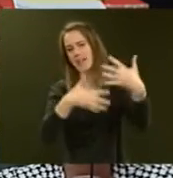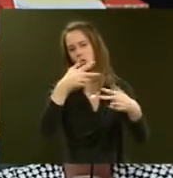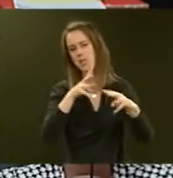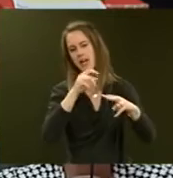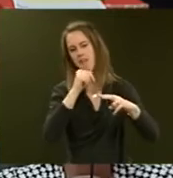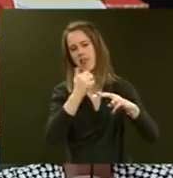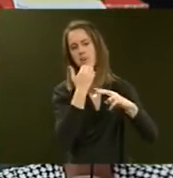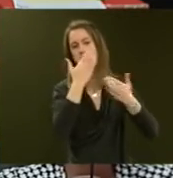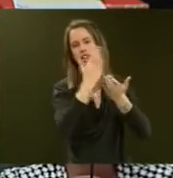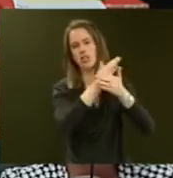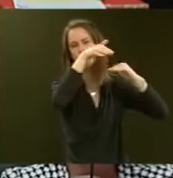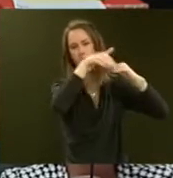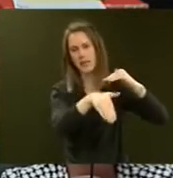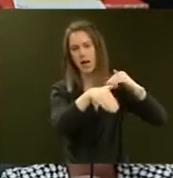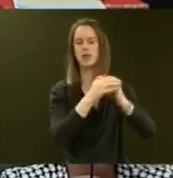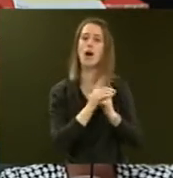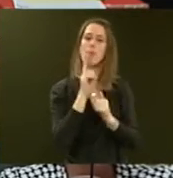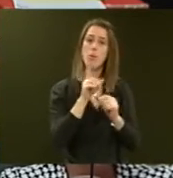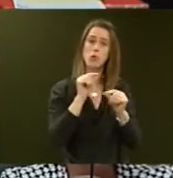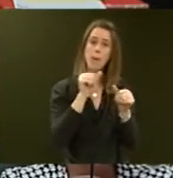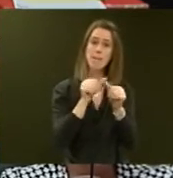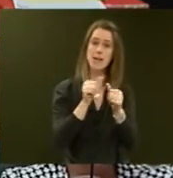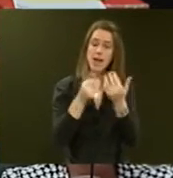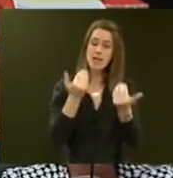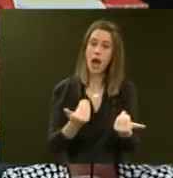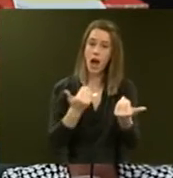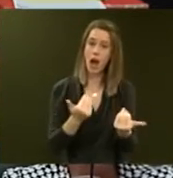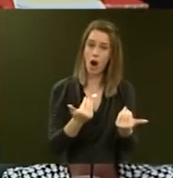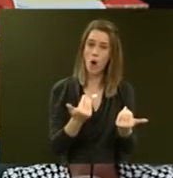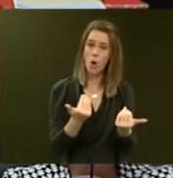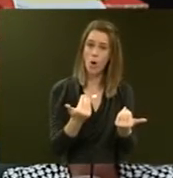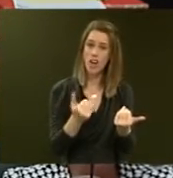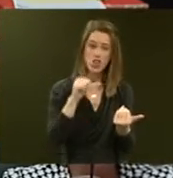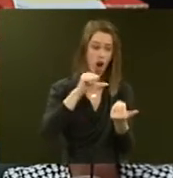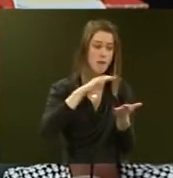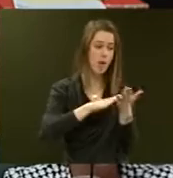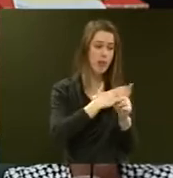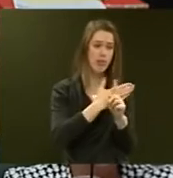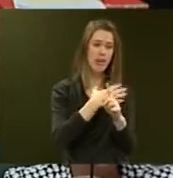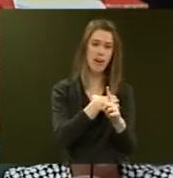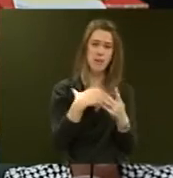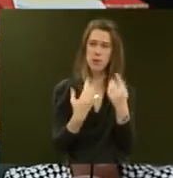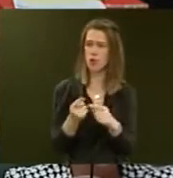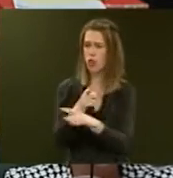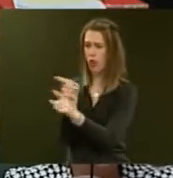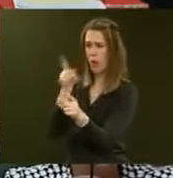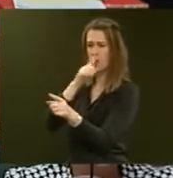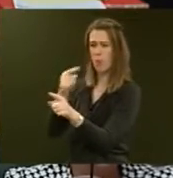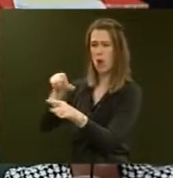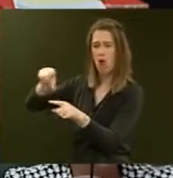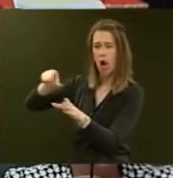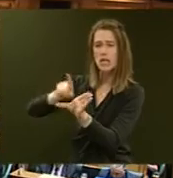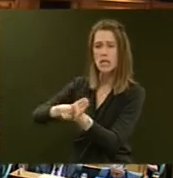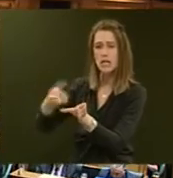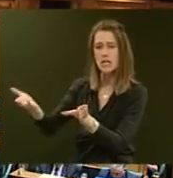if this is an actual trend, but we are doing better now, in nine months in government, than those people did in nine years